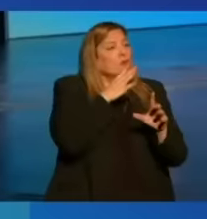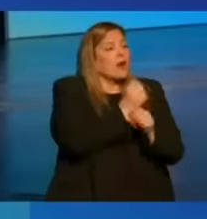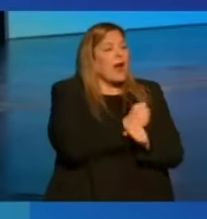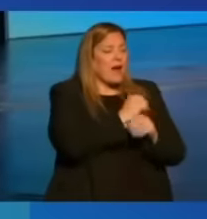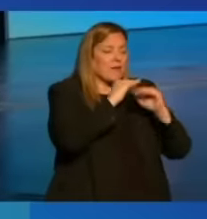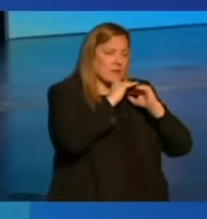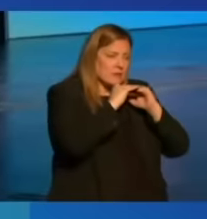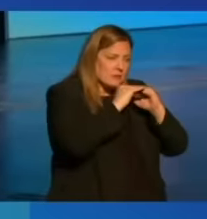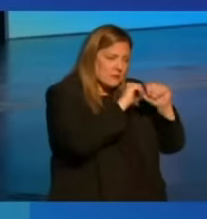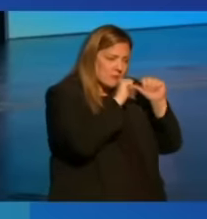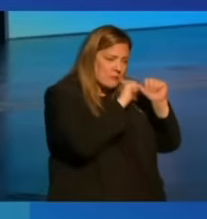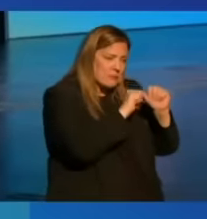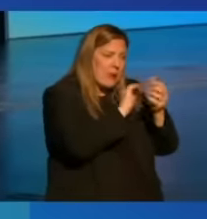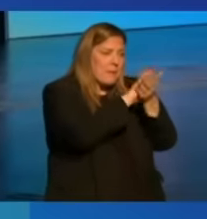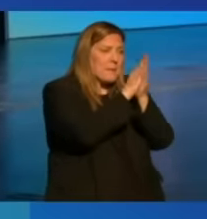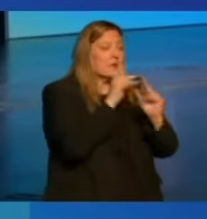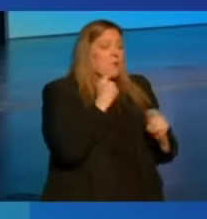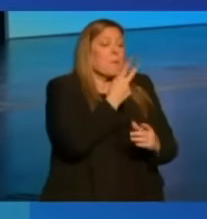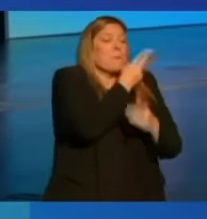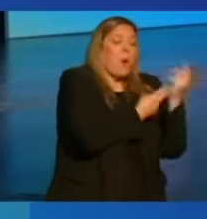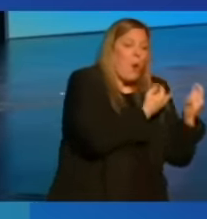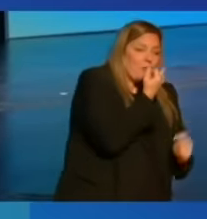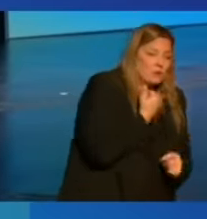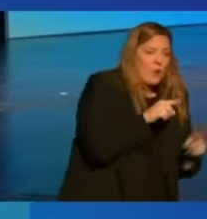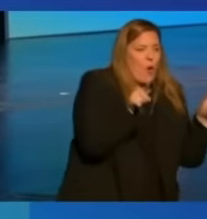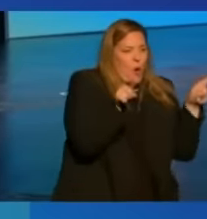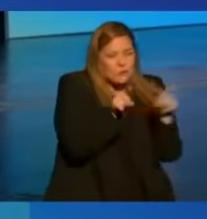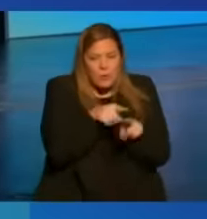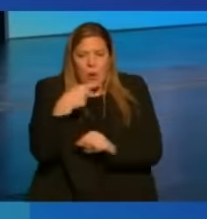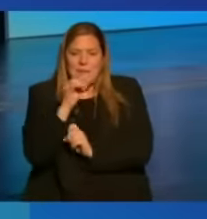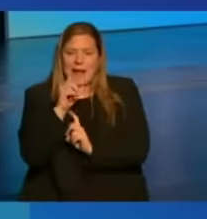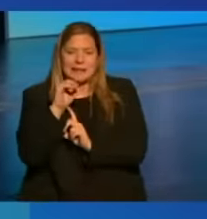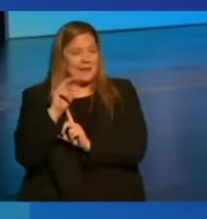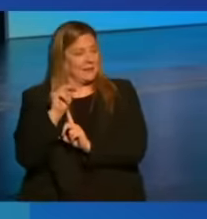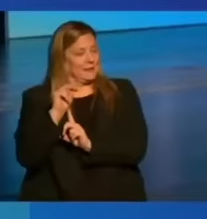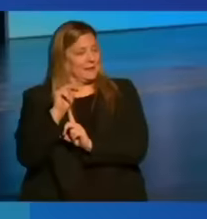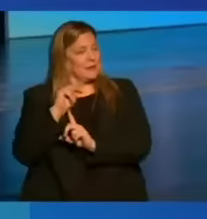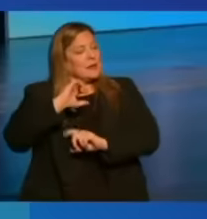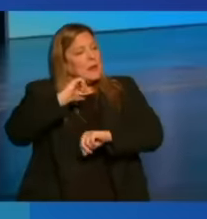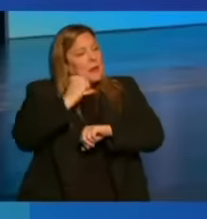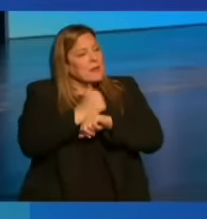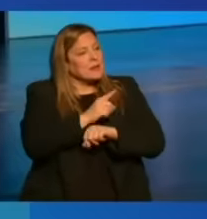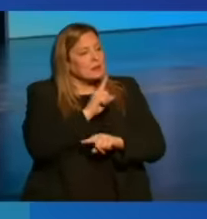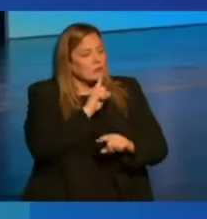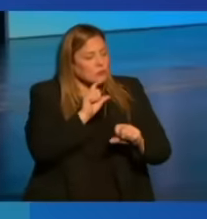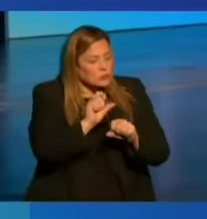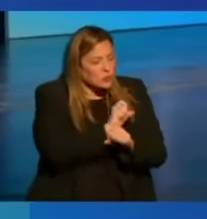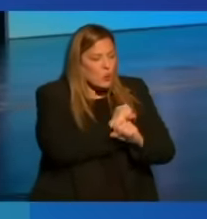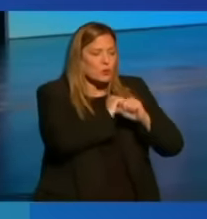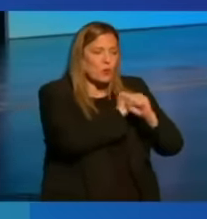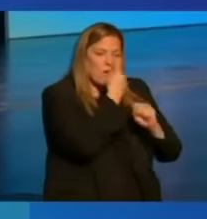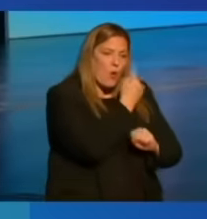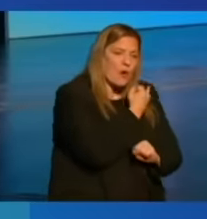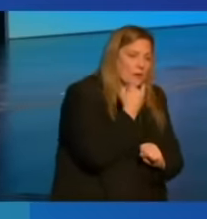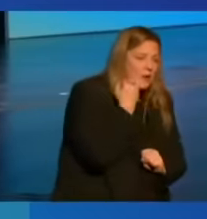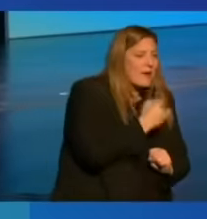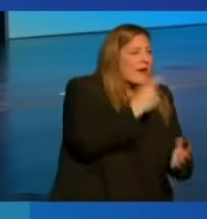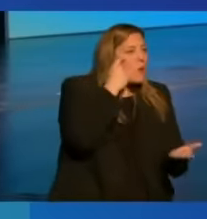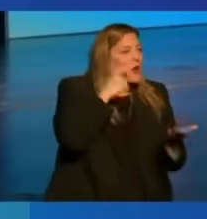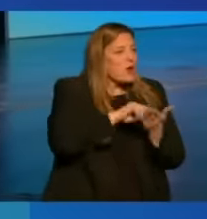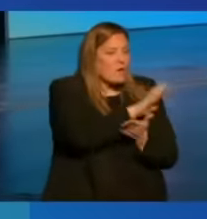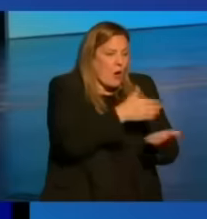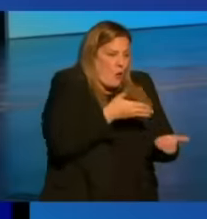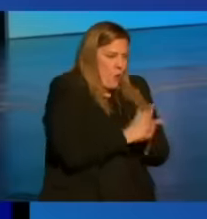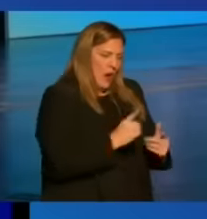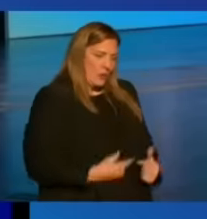for both Israelis and Palestinians. One that is based on genuine security for Israel, a recognition of its right